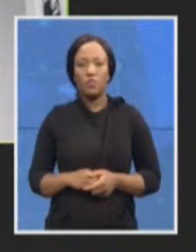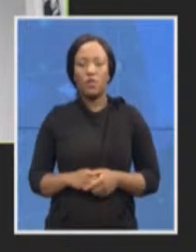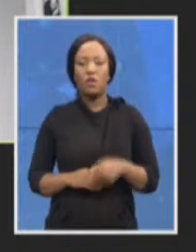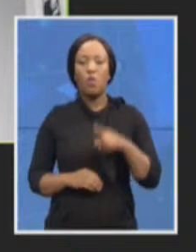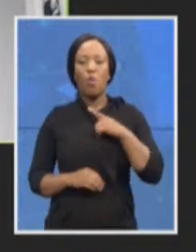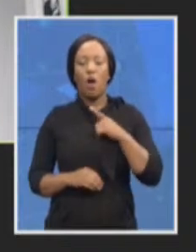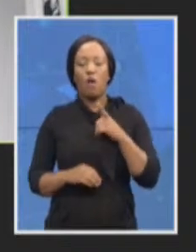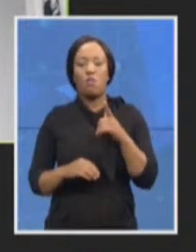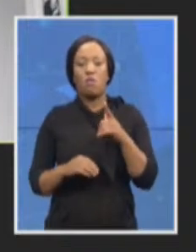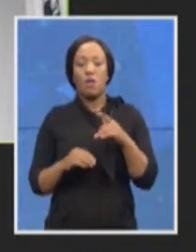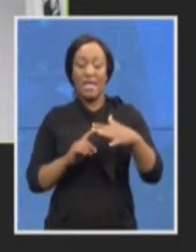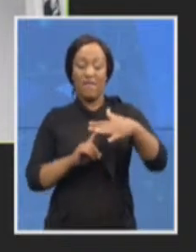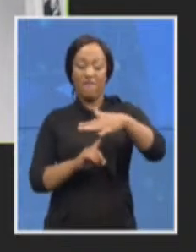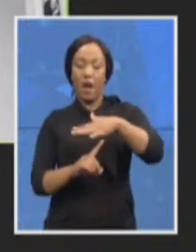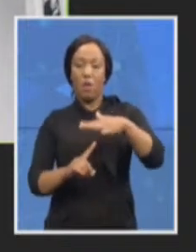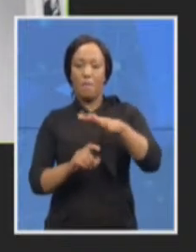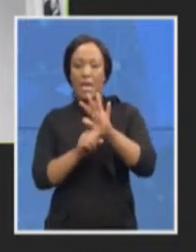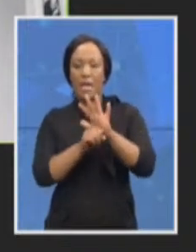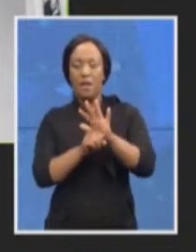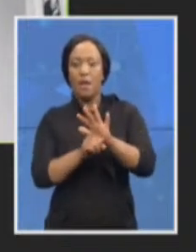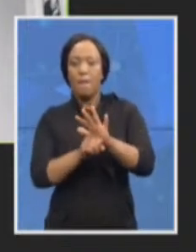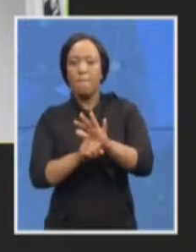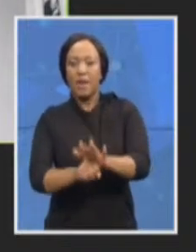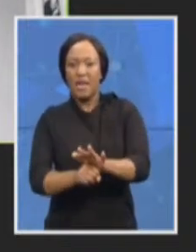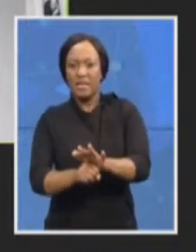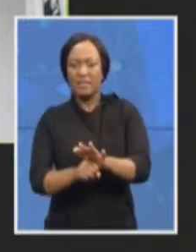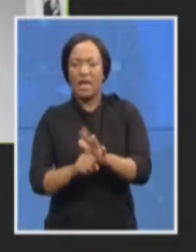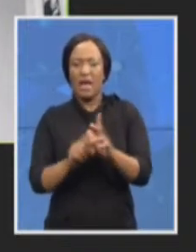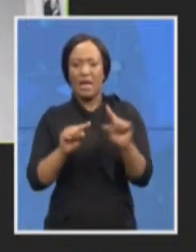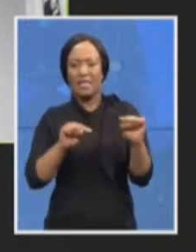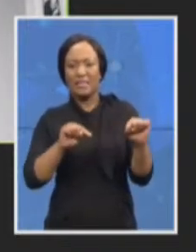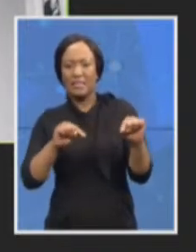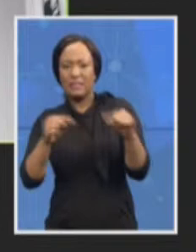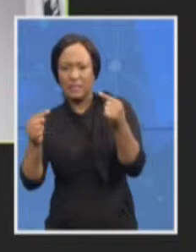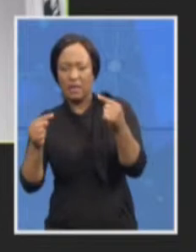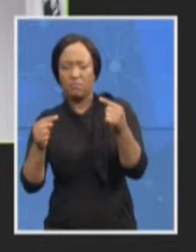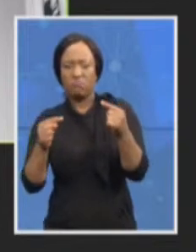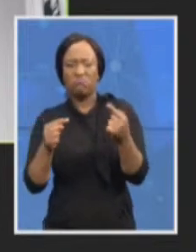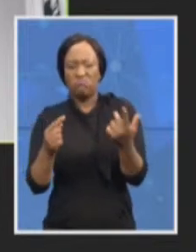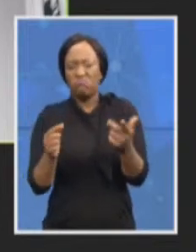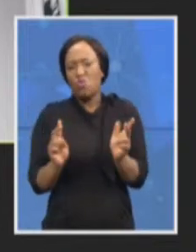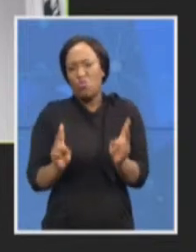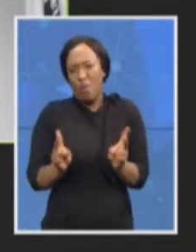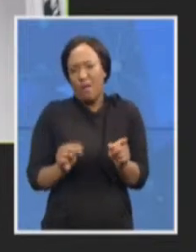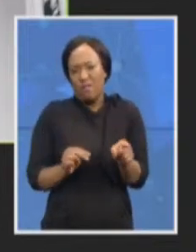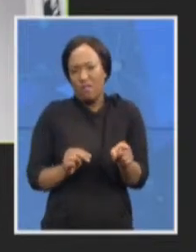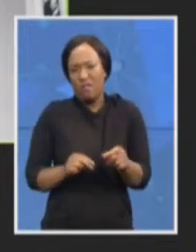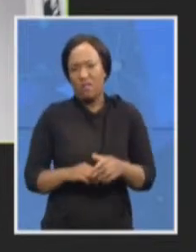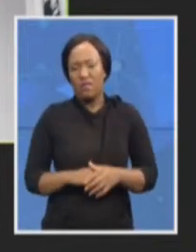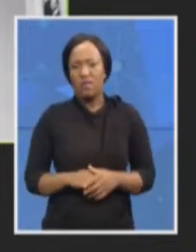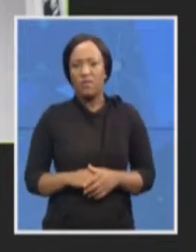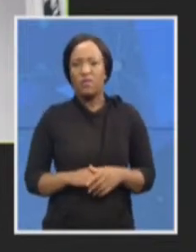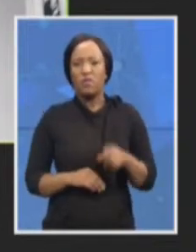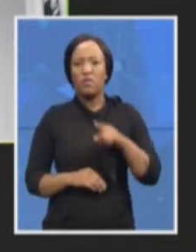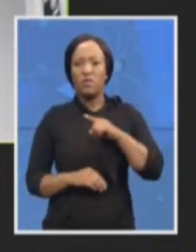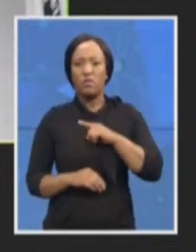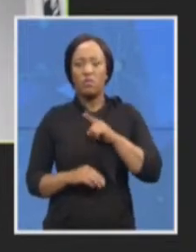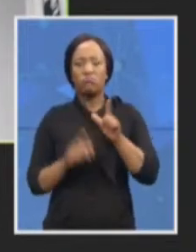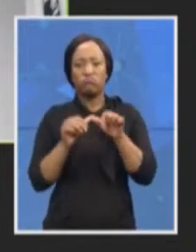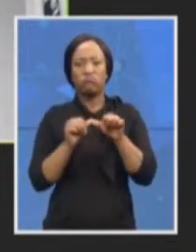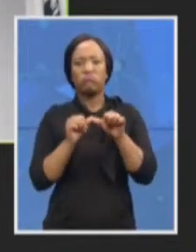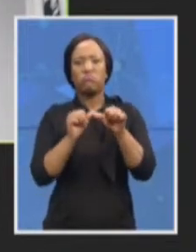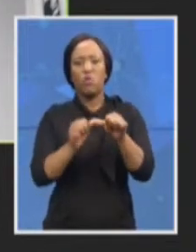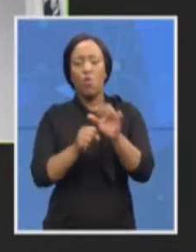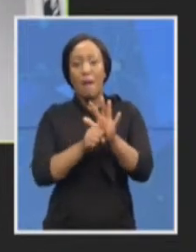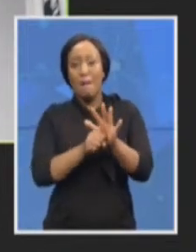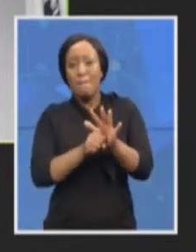or occasional disagreements are normal. The ID was and remains under considerable pressure to perform. And it's my job